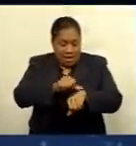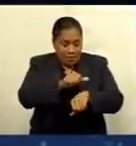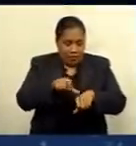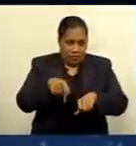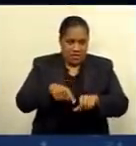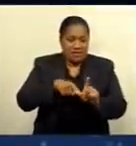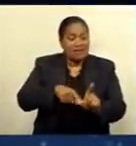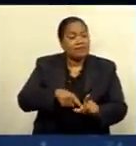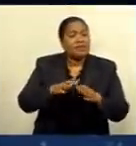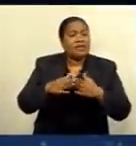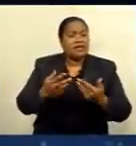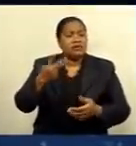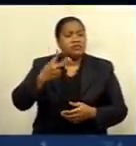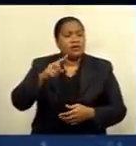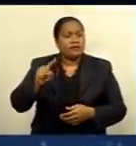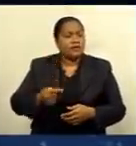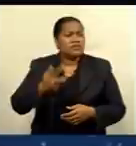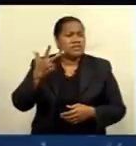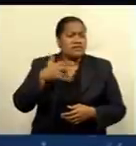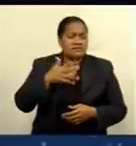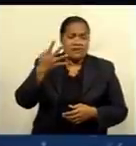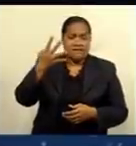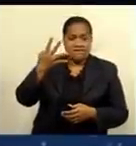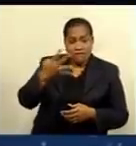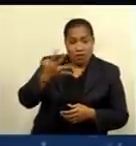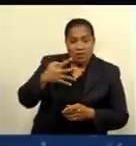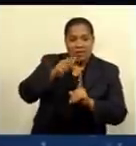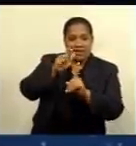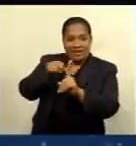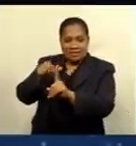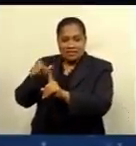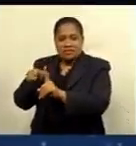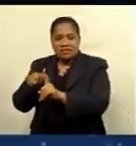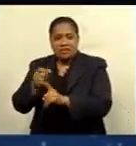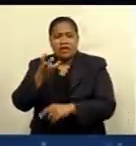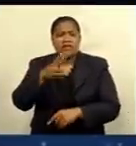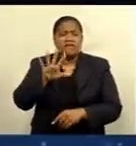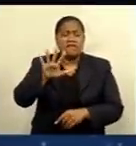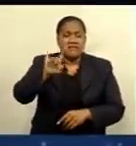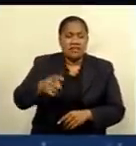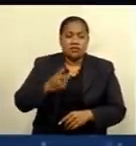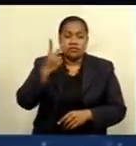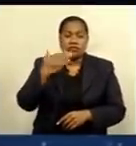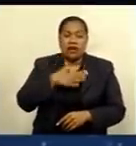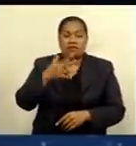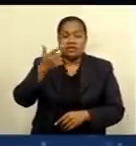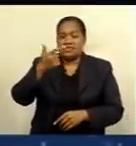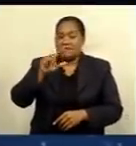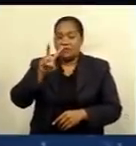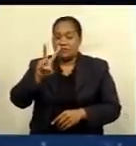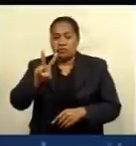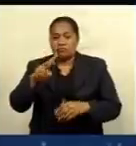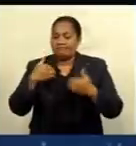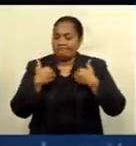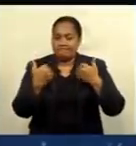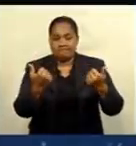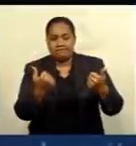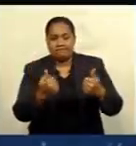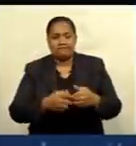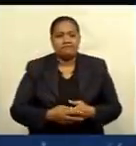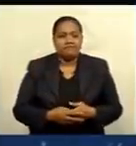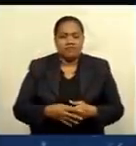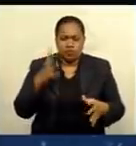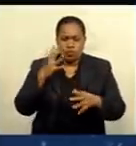there are now 12,814 active cases with 35,272 recoveries. The COVID